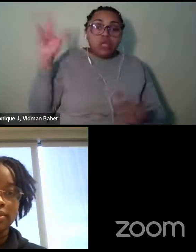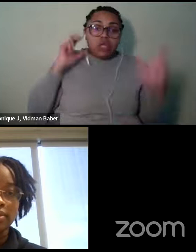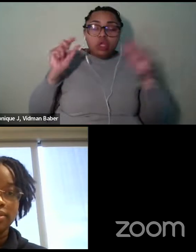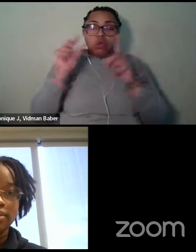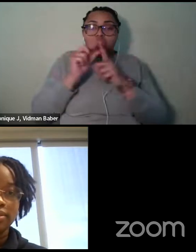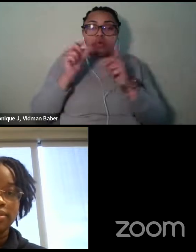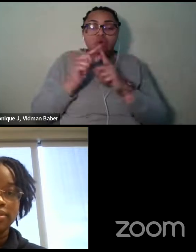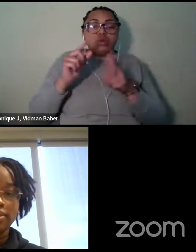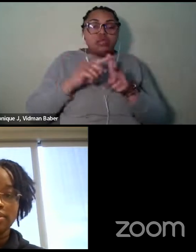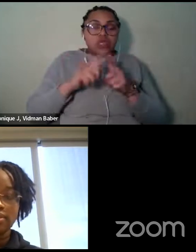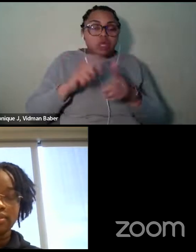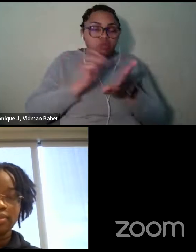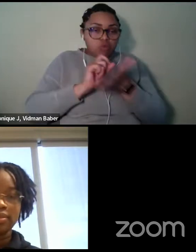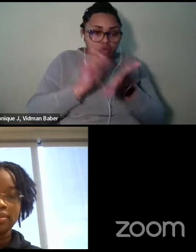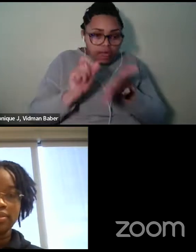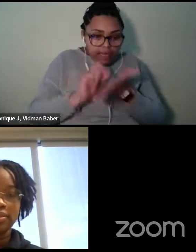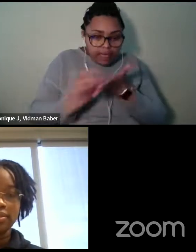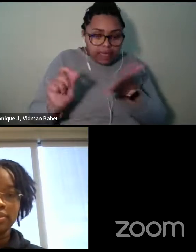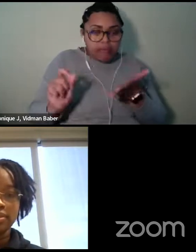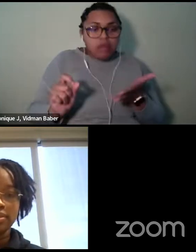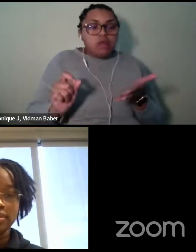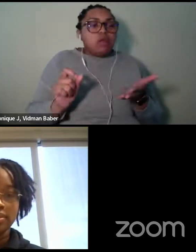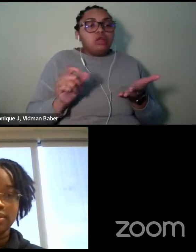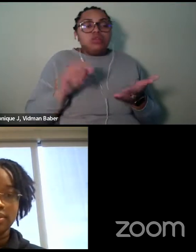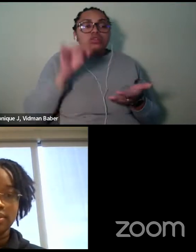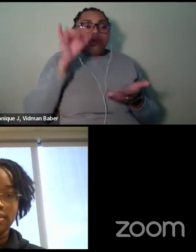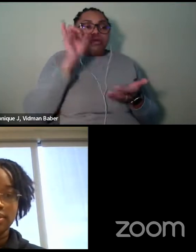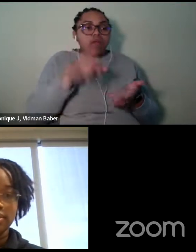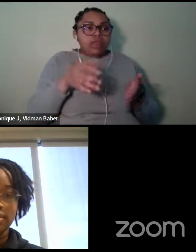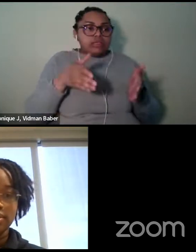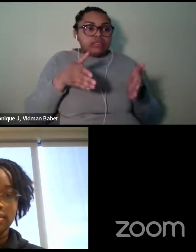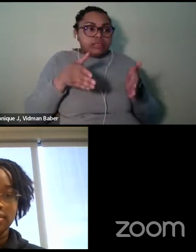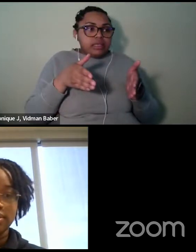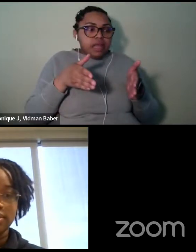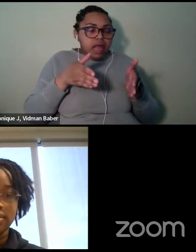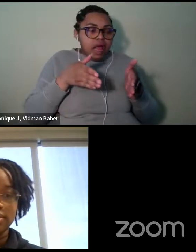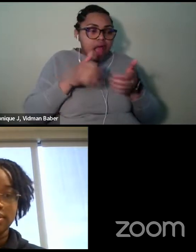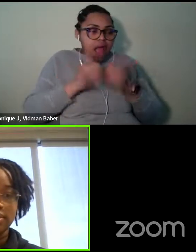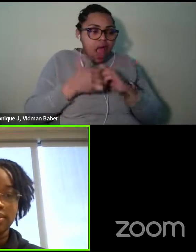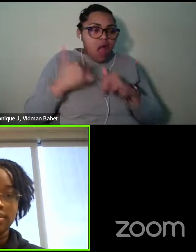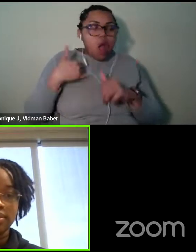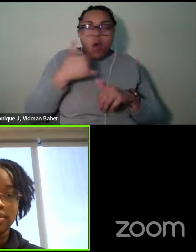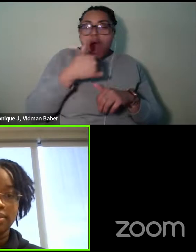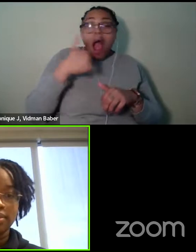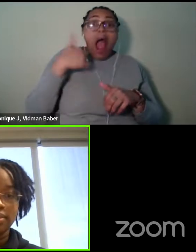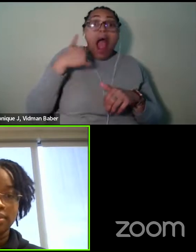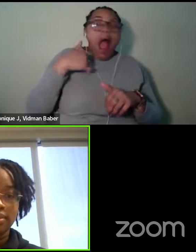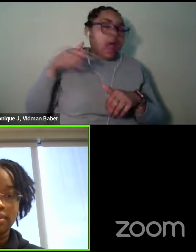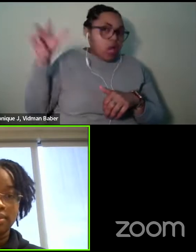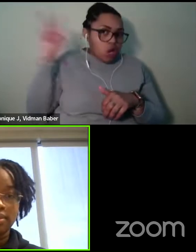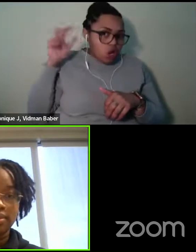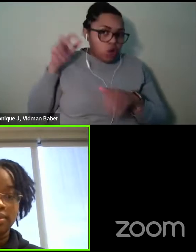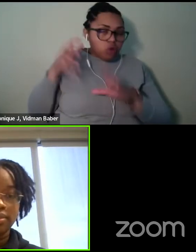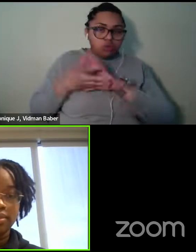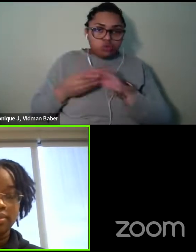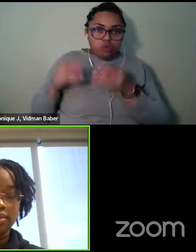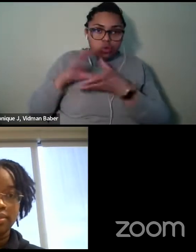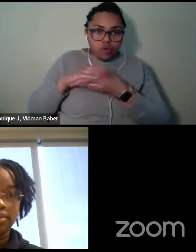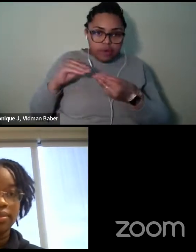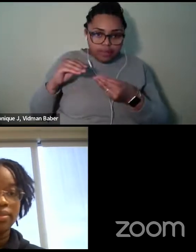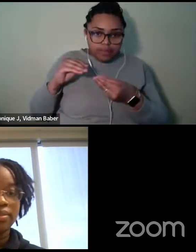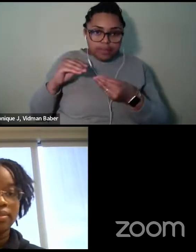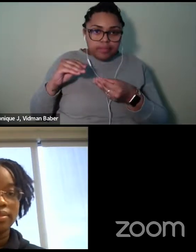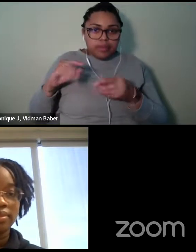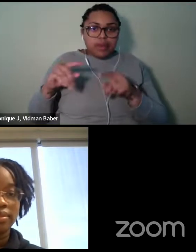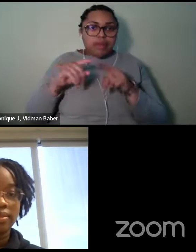write them down. And so that's the way I heard the story. And, but also, you know,